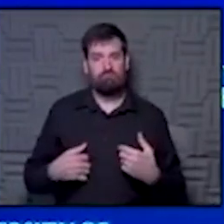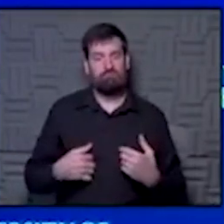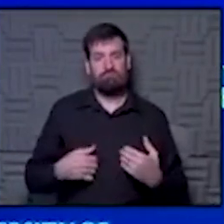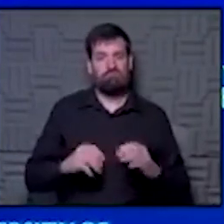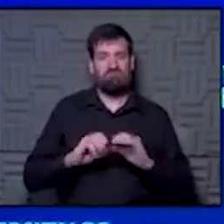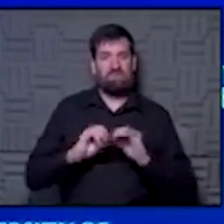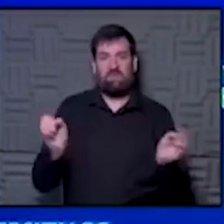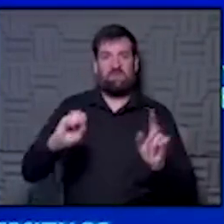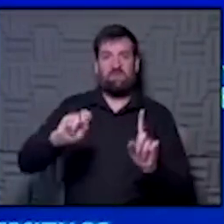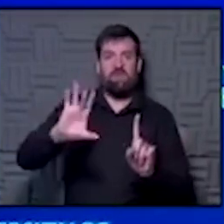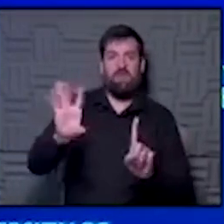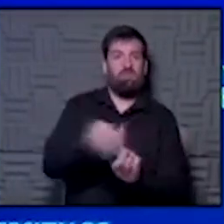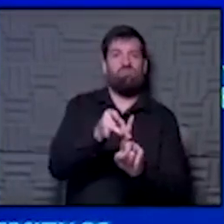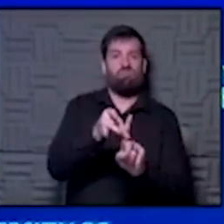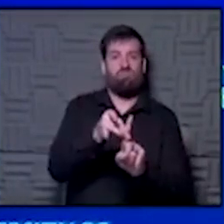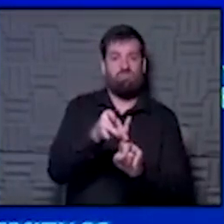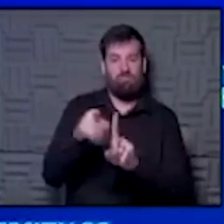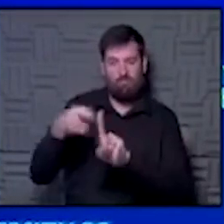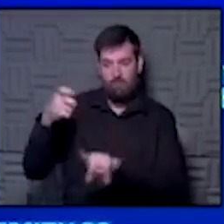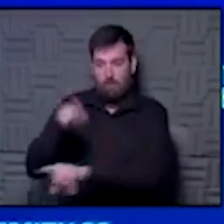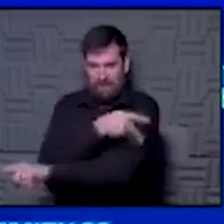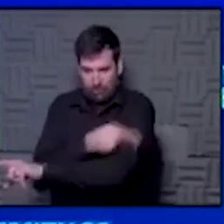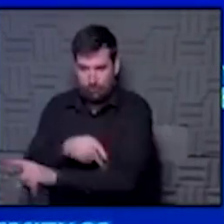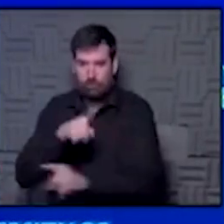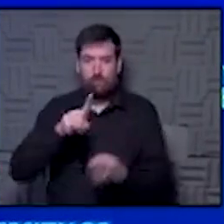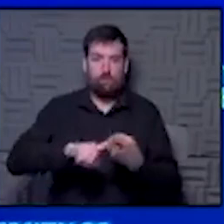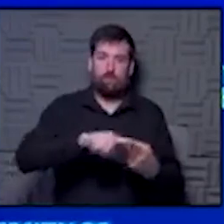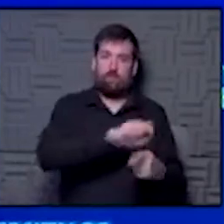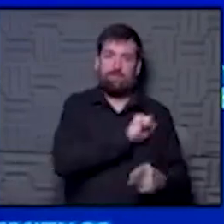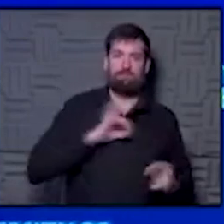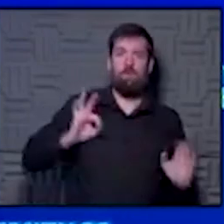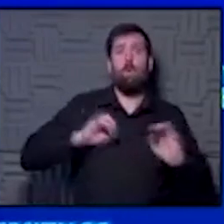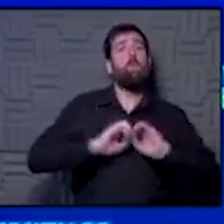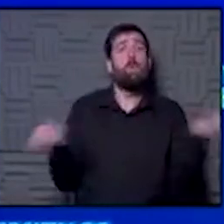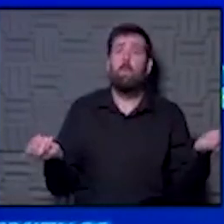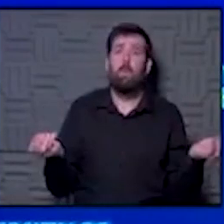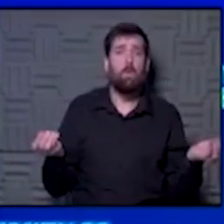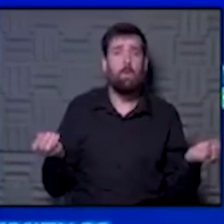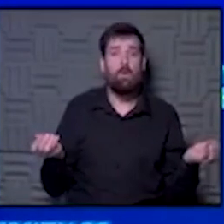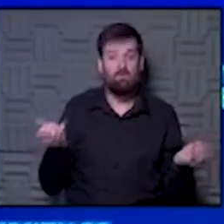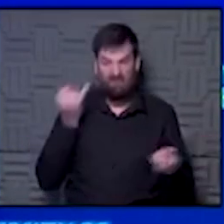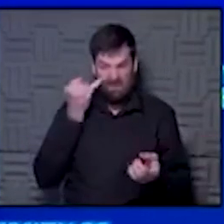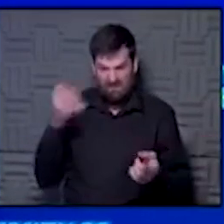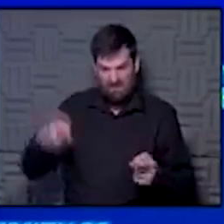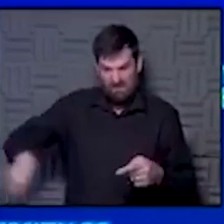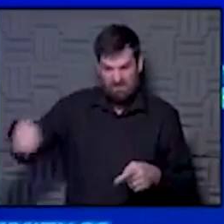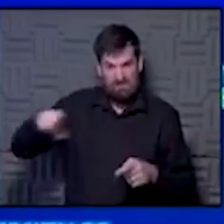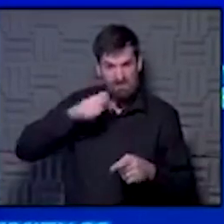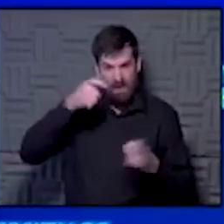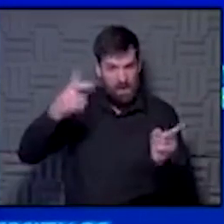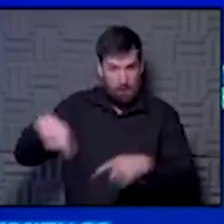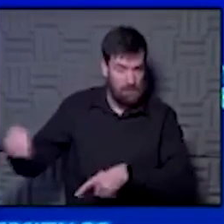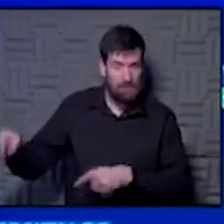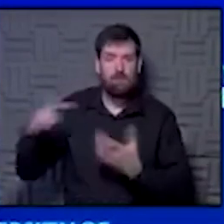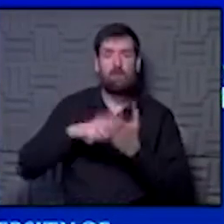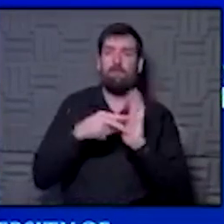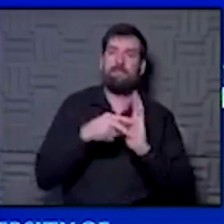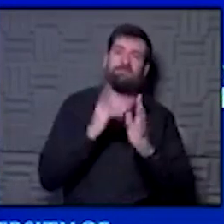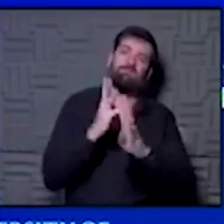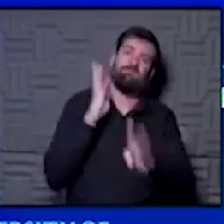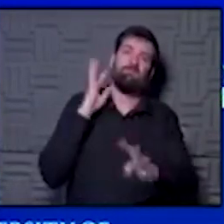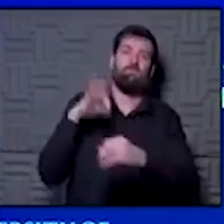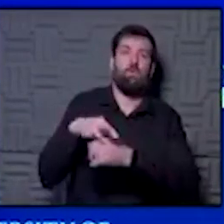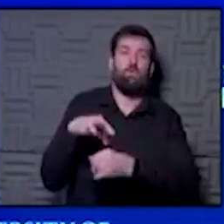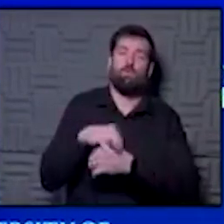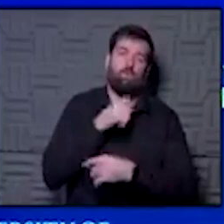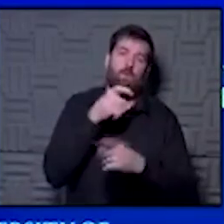transmission of the virus from patients to employees. So if you're not going to do it there with infection control, you're not going to do it in line and voting.